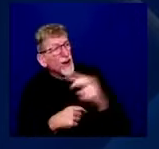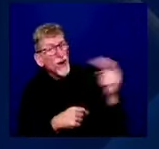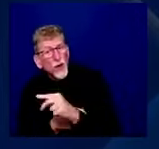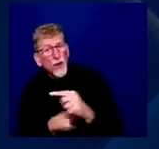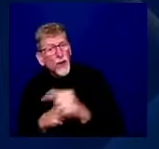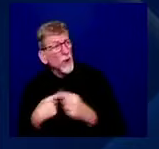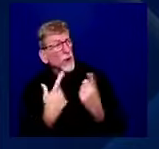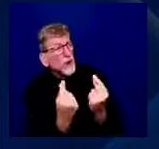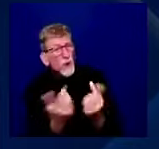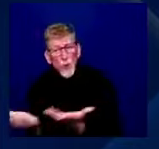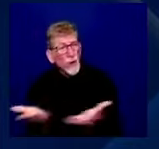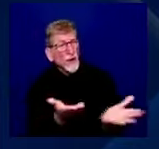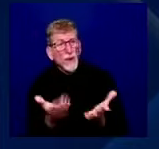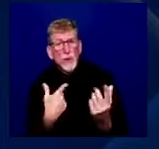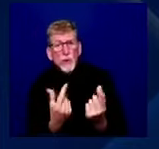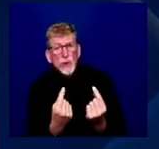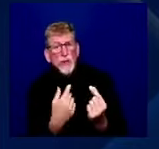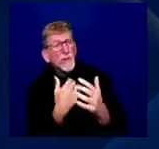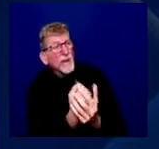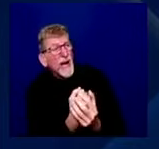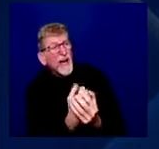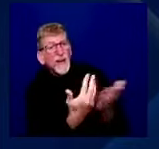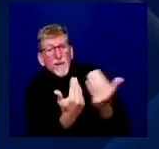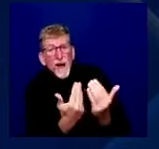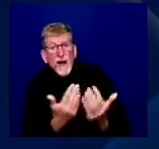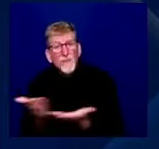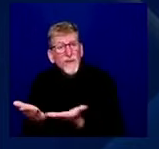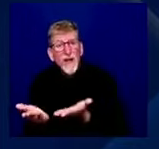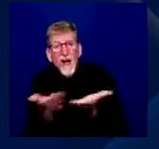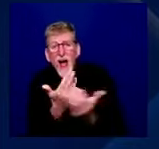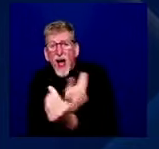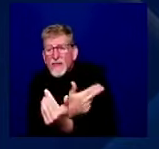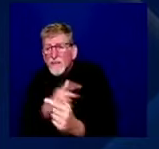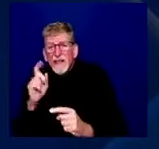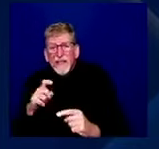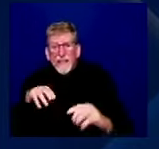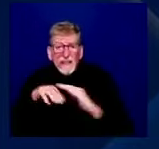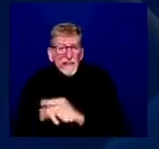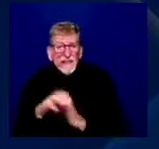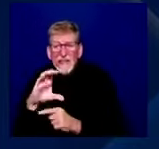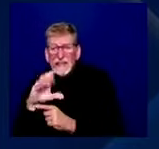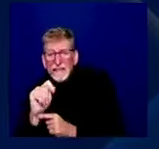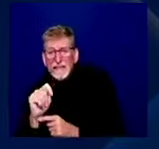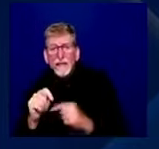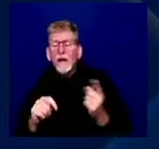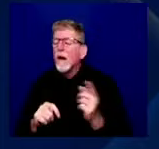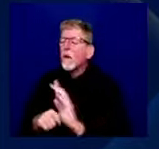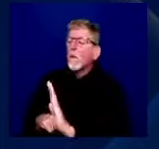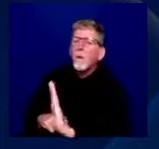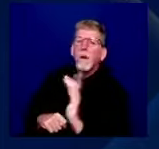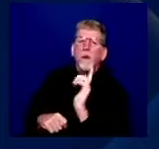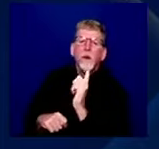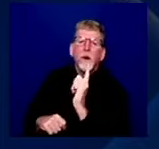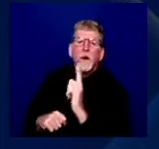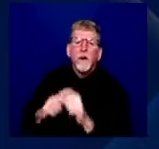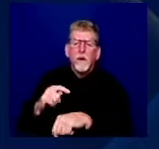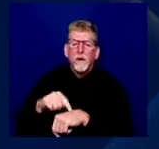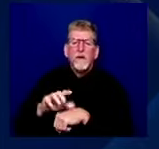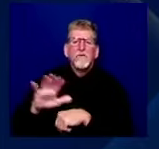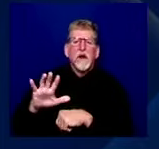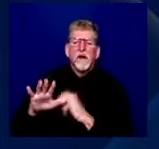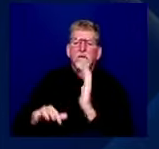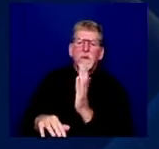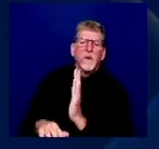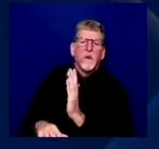and pleaded for them to go take her for a CT scan that they said they would take, that they ordered at five o'clock. Five o'clock